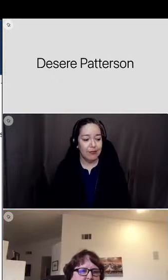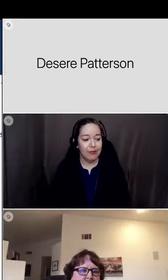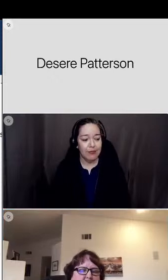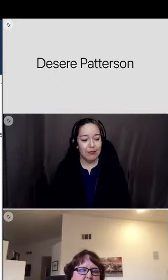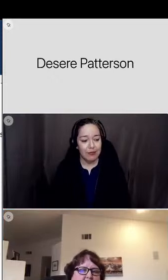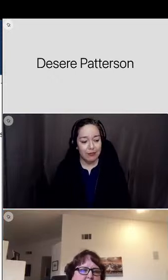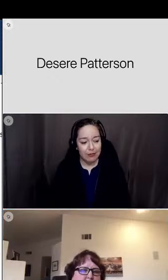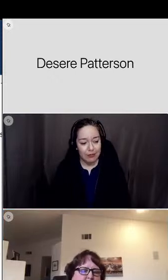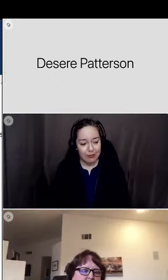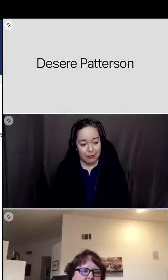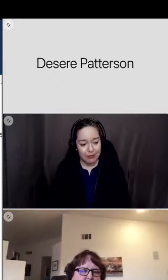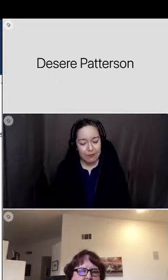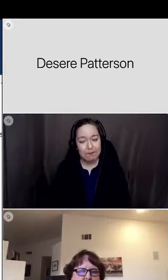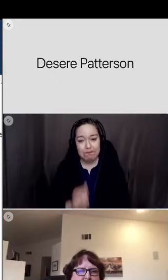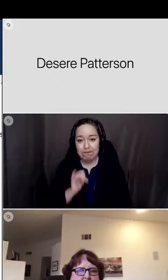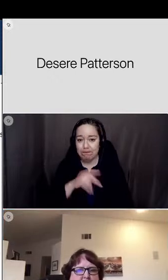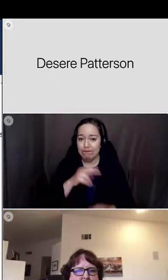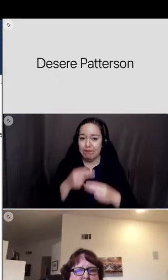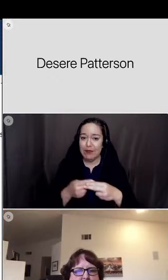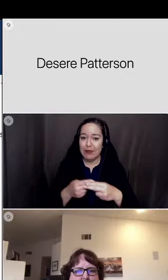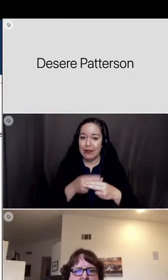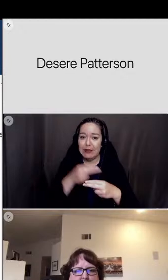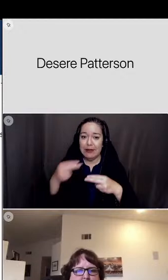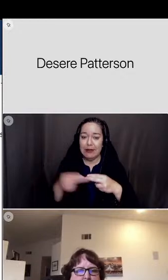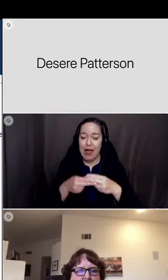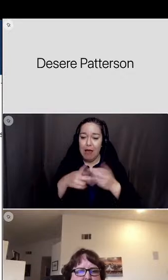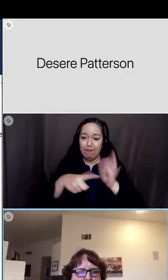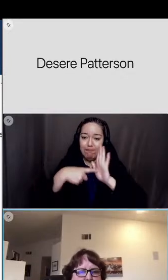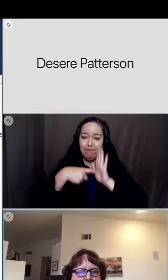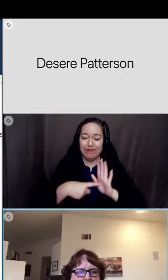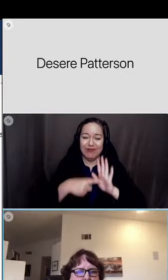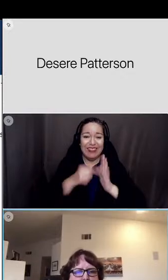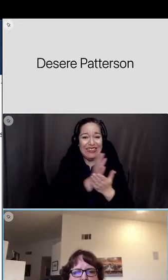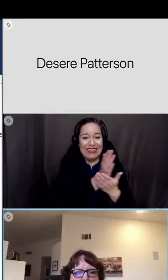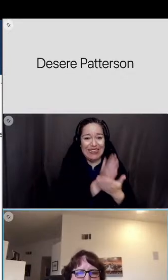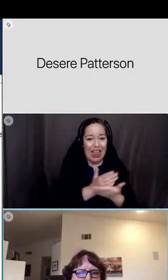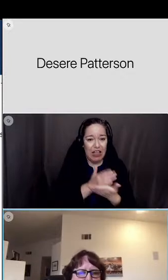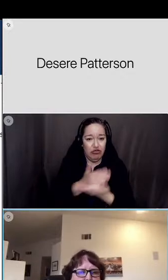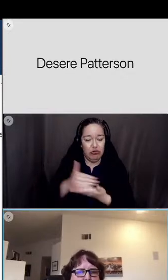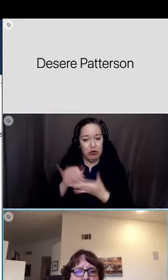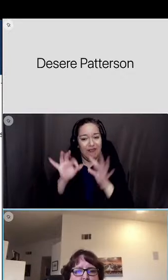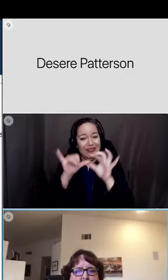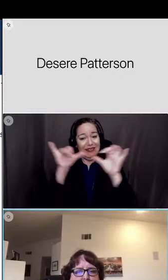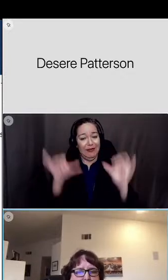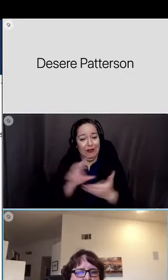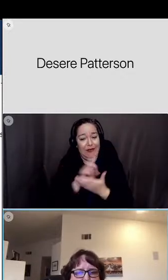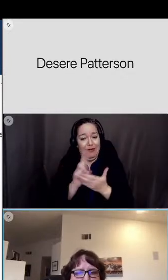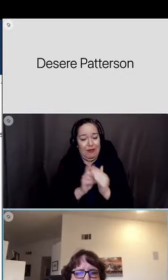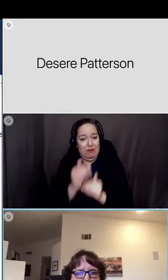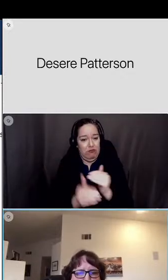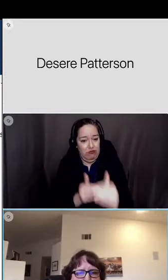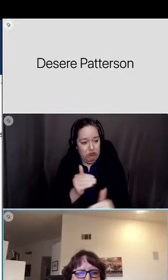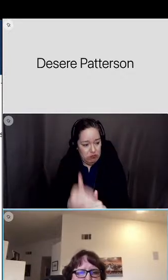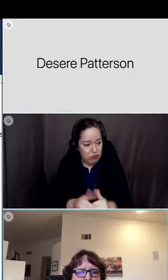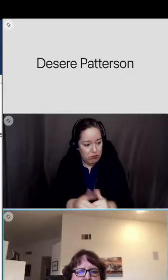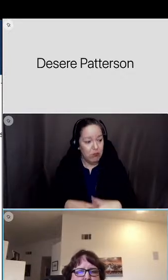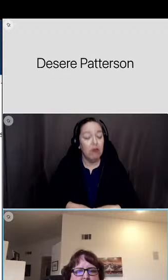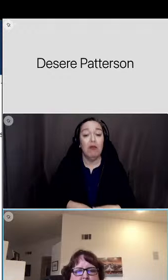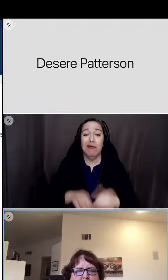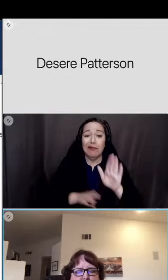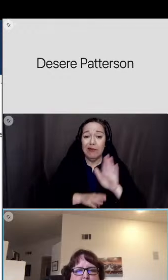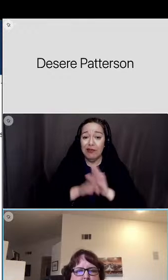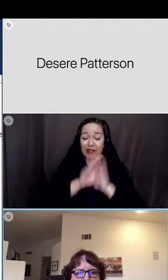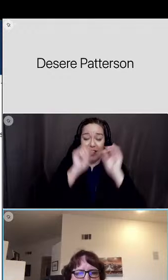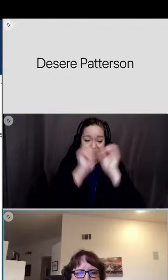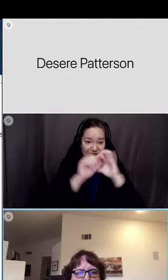so this slide depicts the stages of the system design process we begun the planning team worked to write the district vision identified